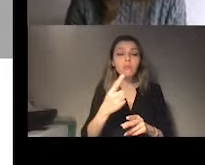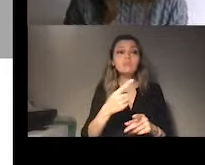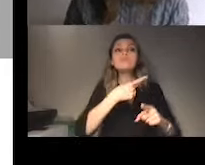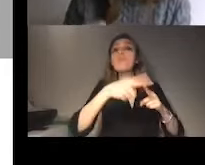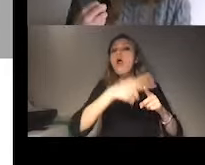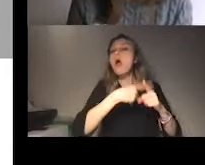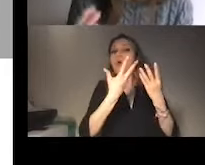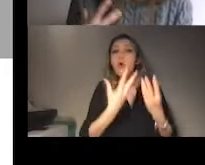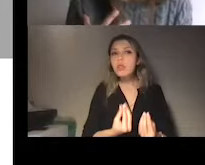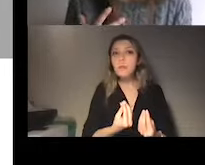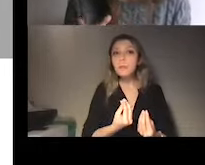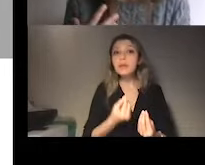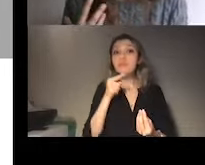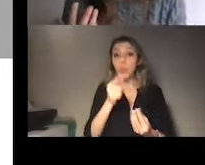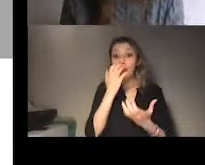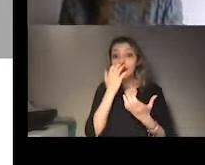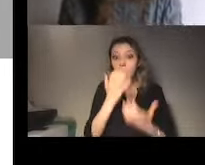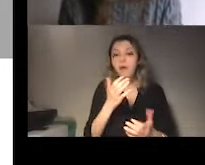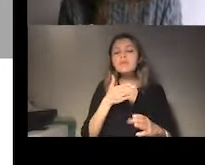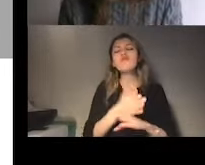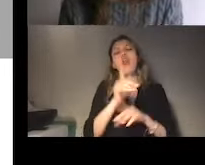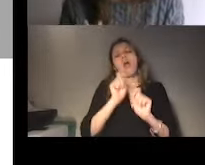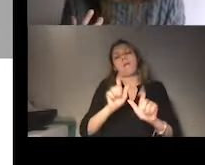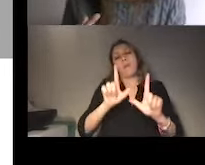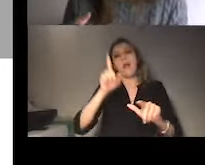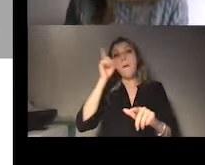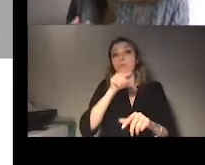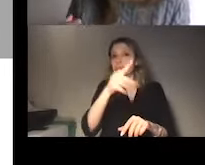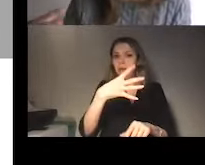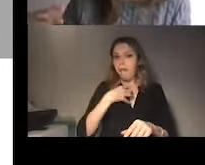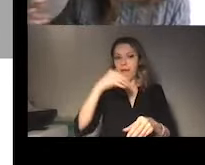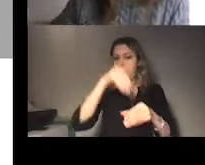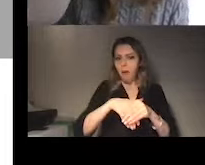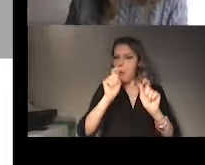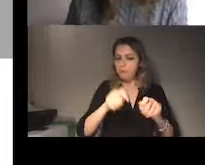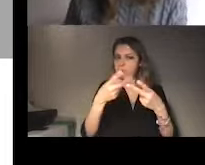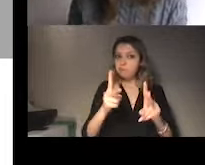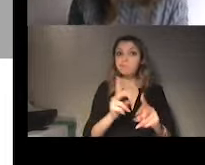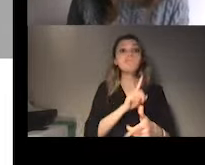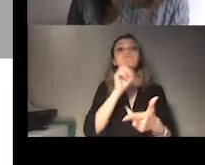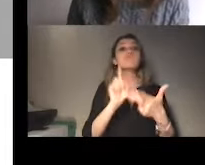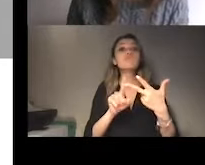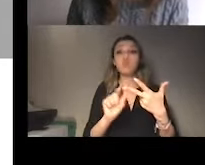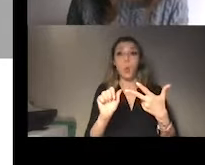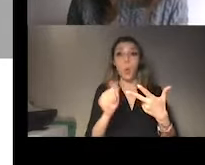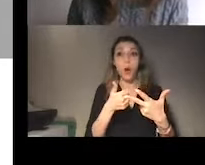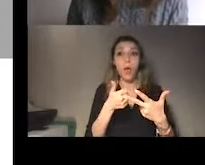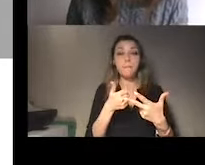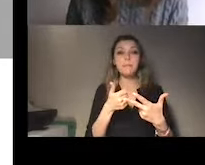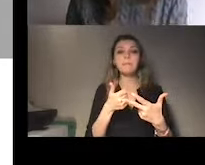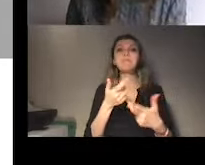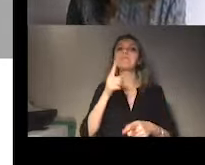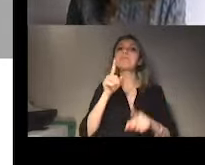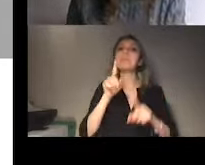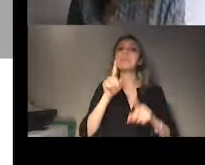And also something very important that sometimes is a bit left behind is the fact that by